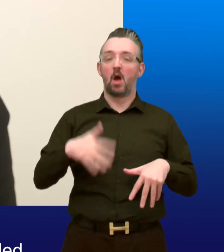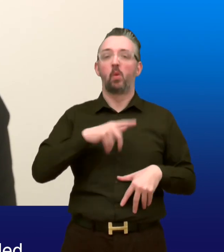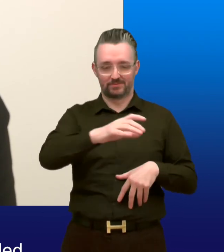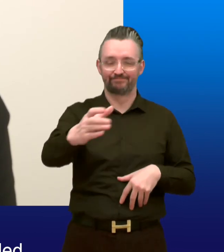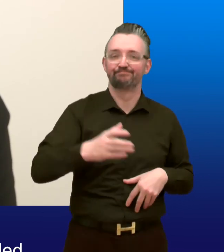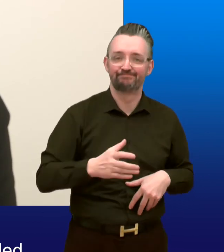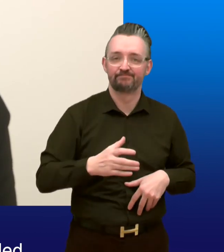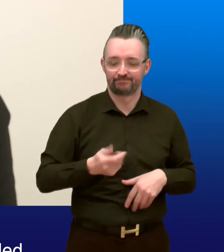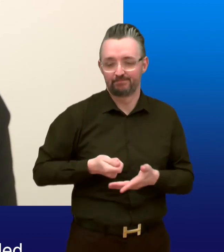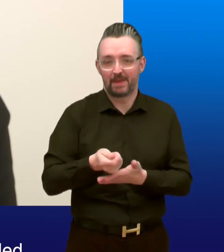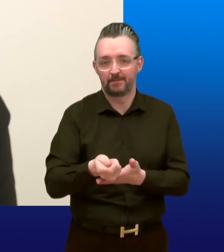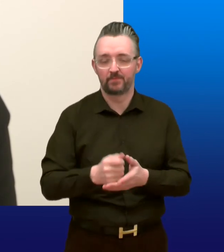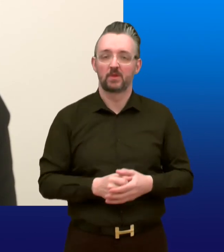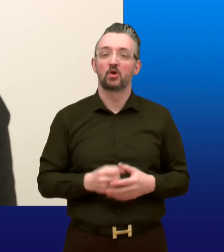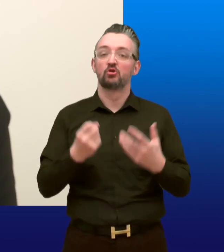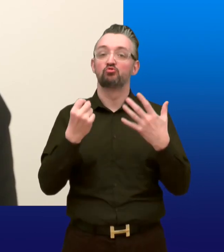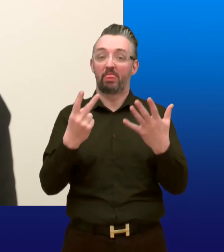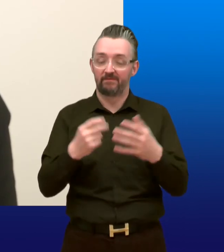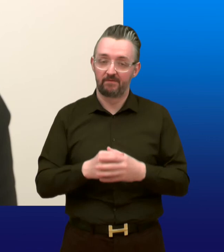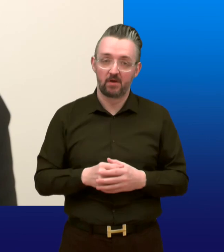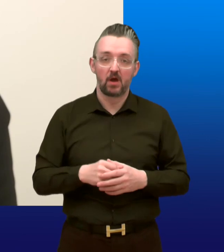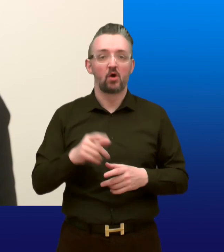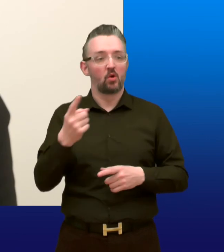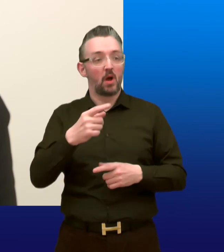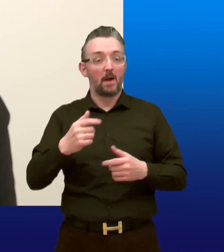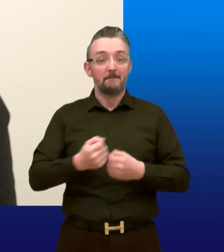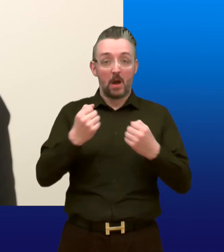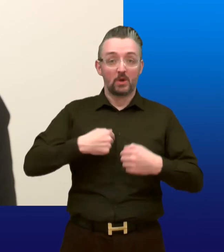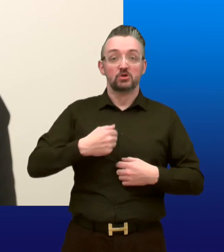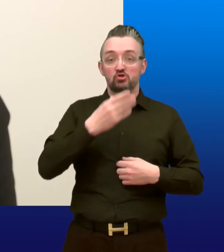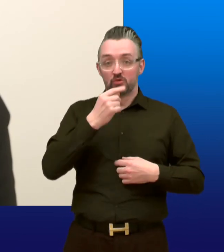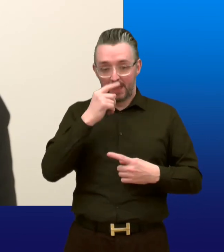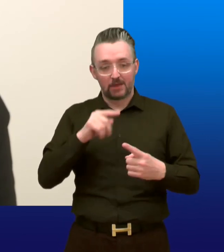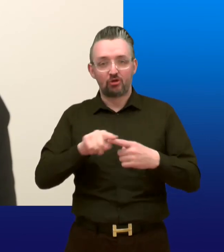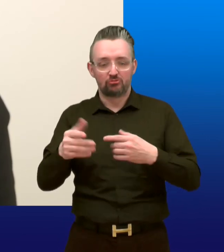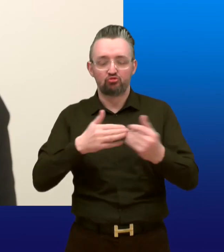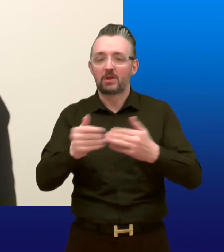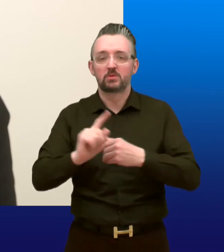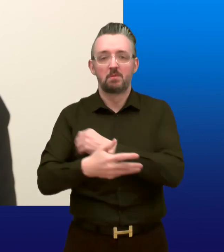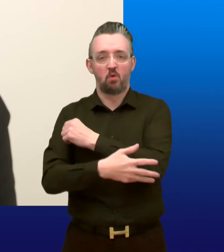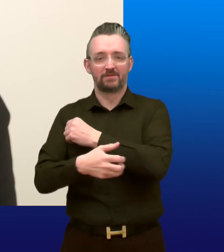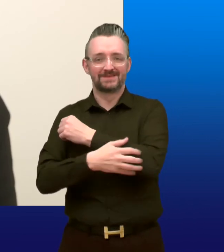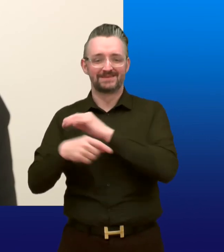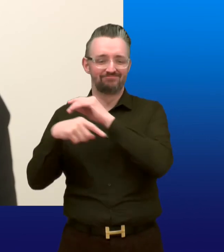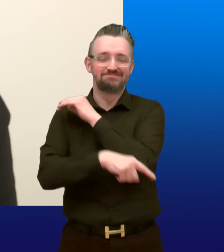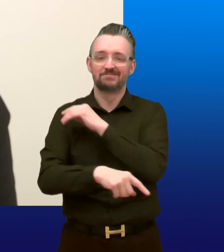to be excluded 12 use Social Security powers to contribute towards tackling poverty